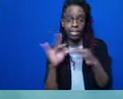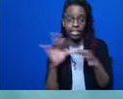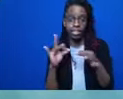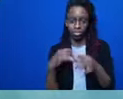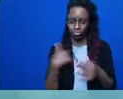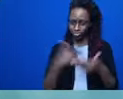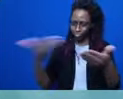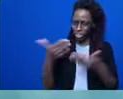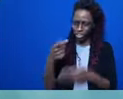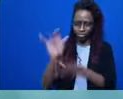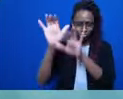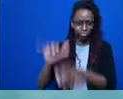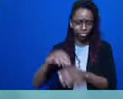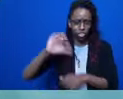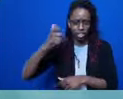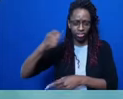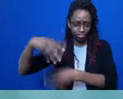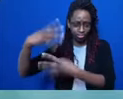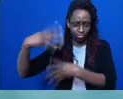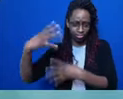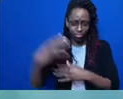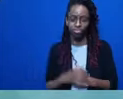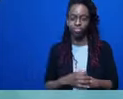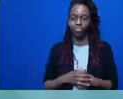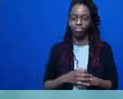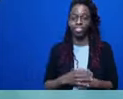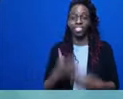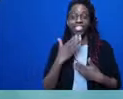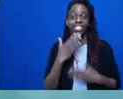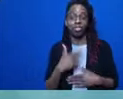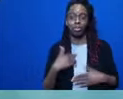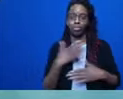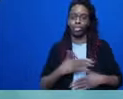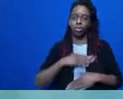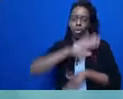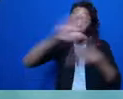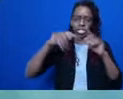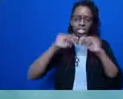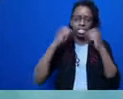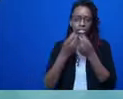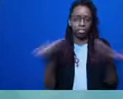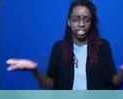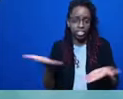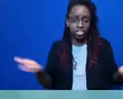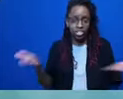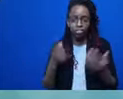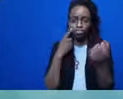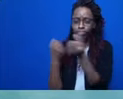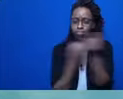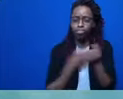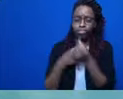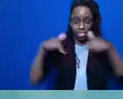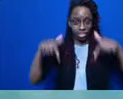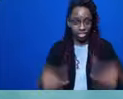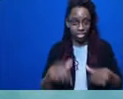whole team for being here, for supporting this session. As we do for all of our gatherings, we're going to get centered